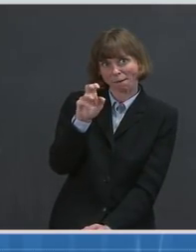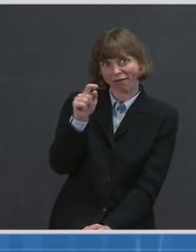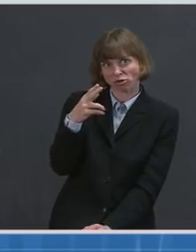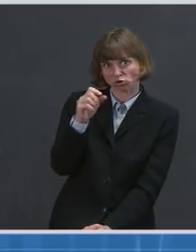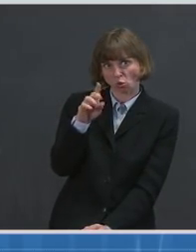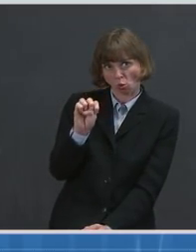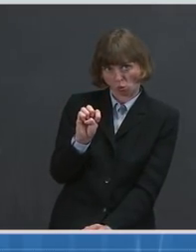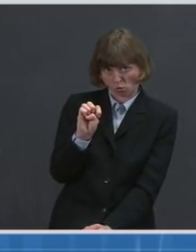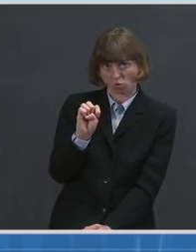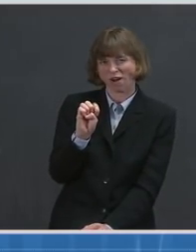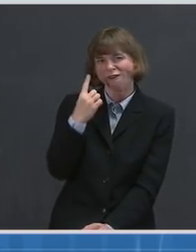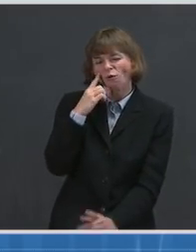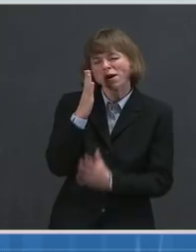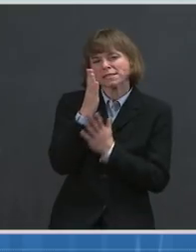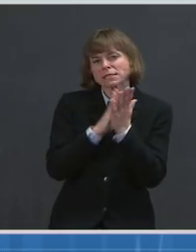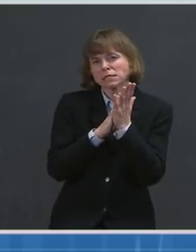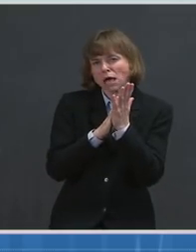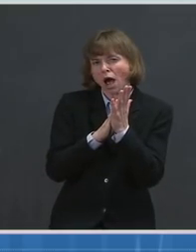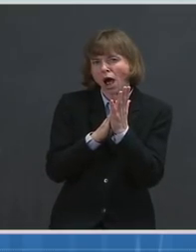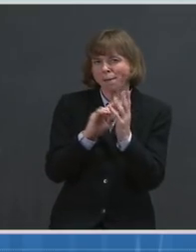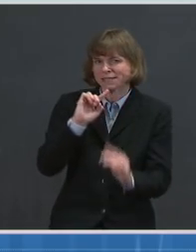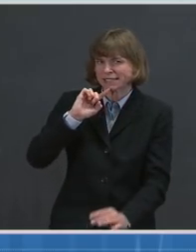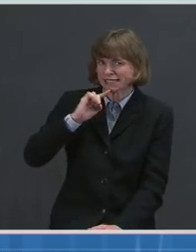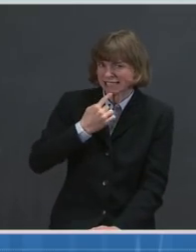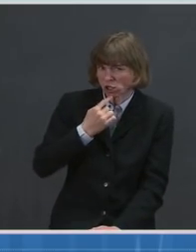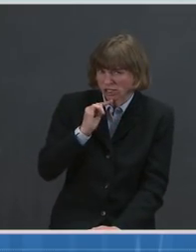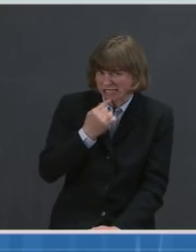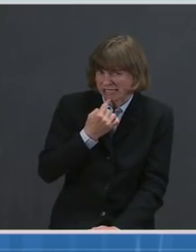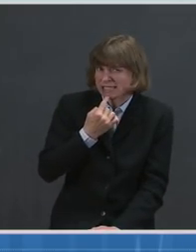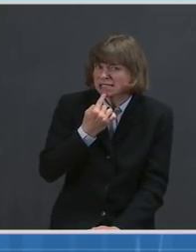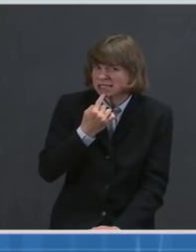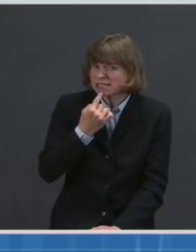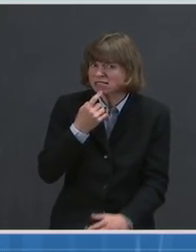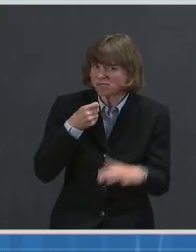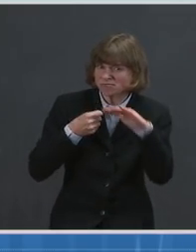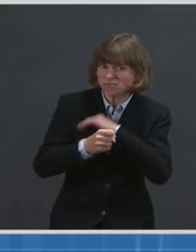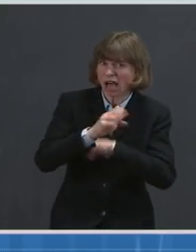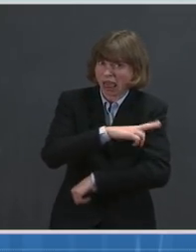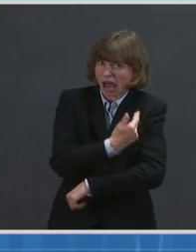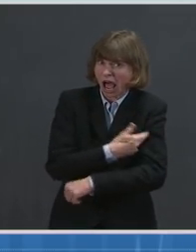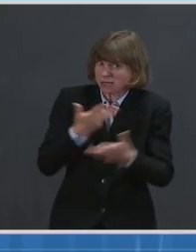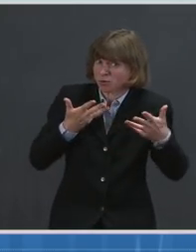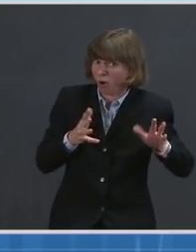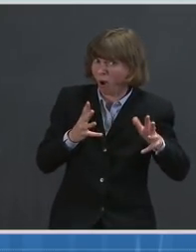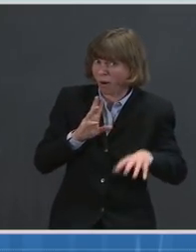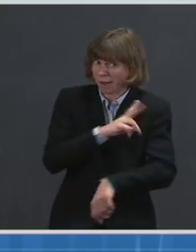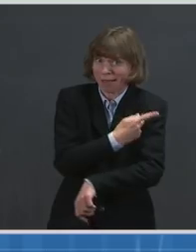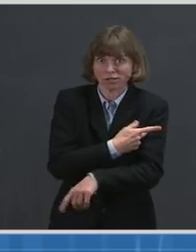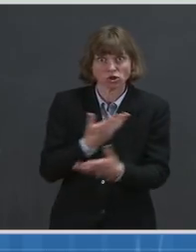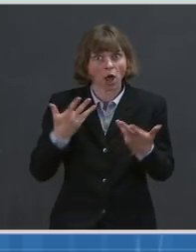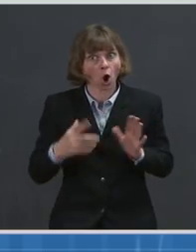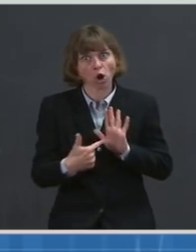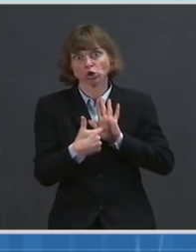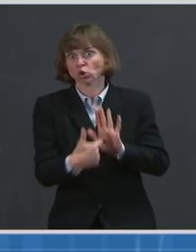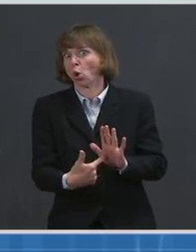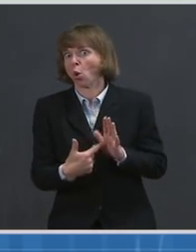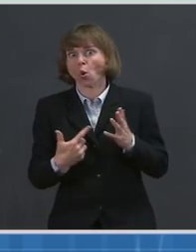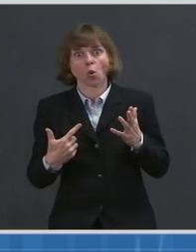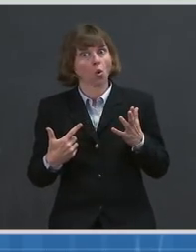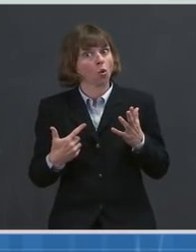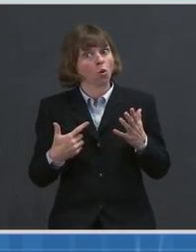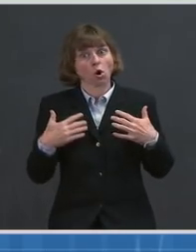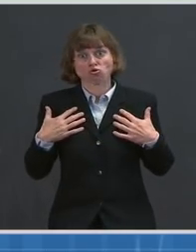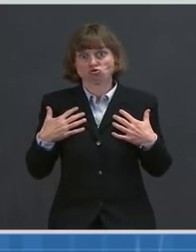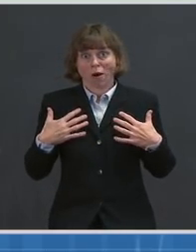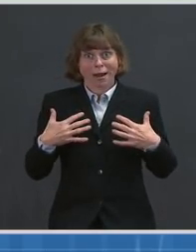certain advanced hospitalized patients, namely patients who were exhibiting rapid respiratory